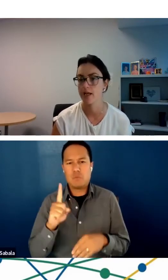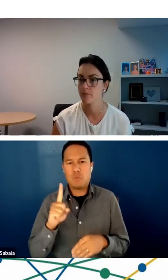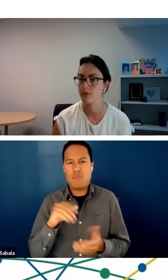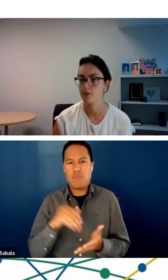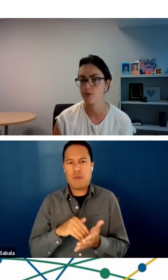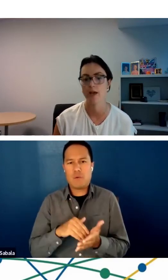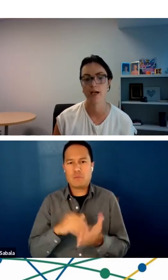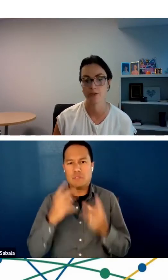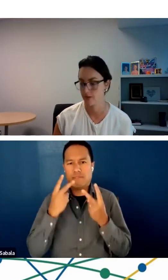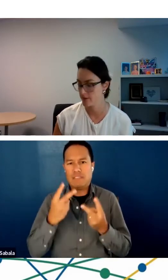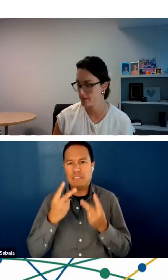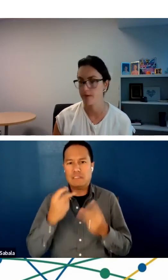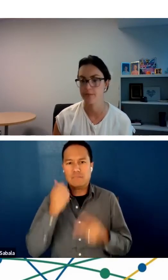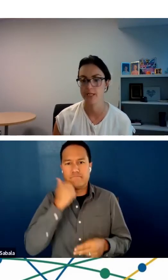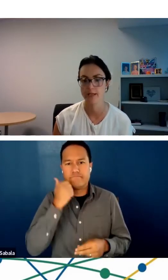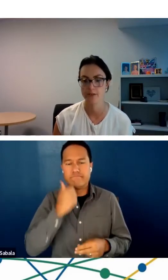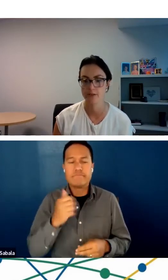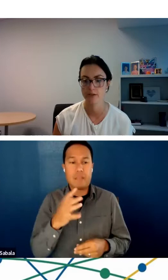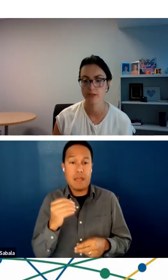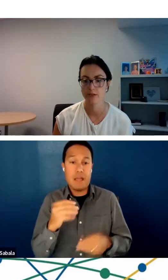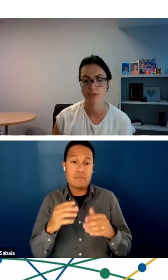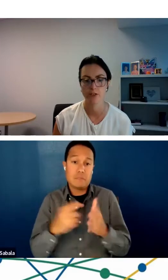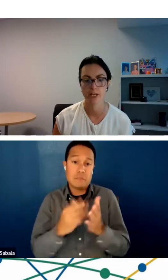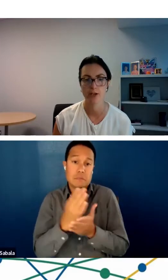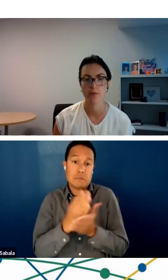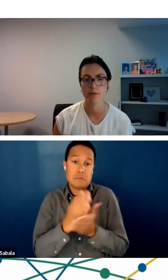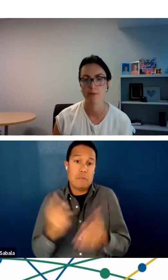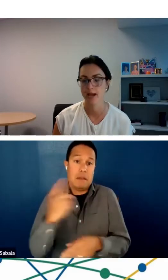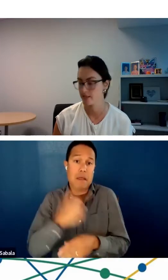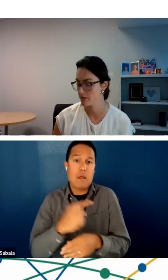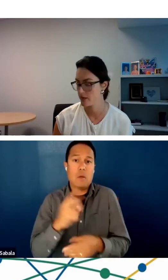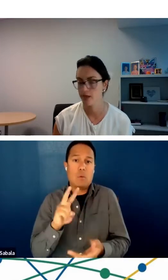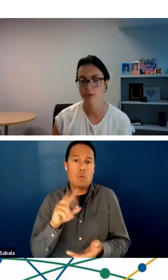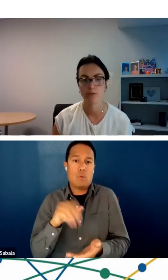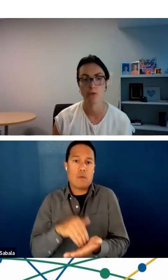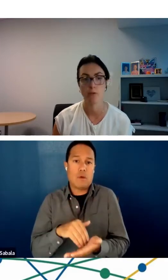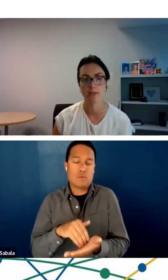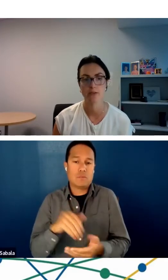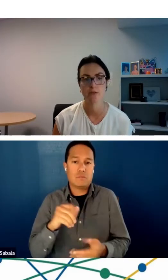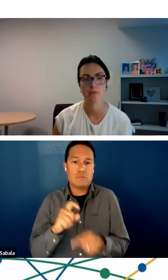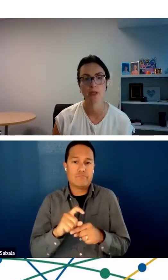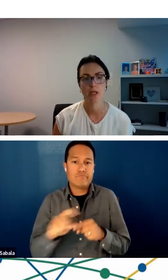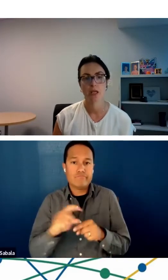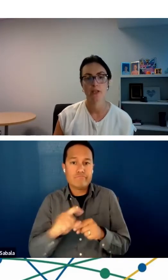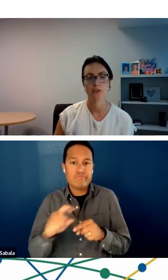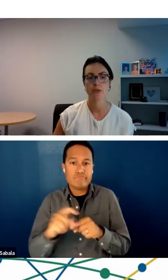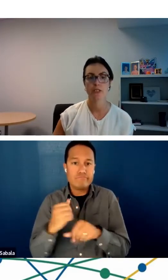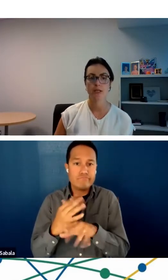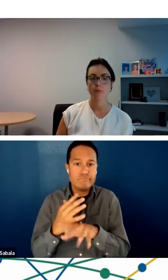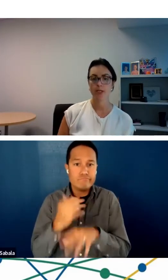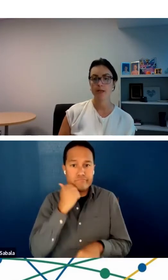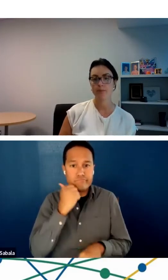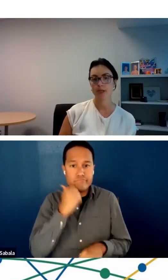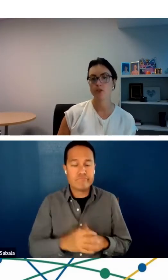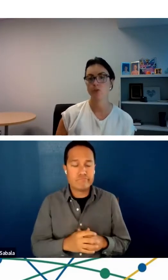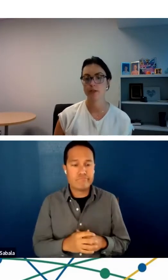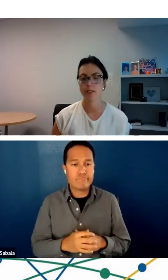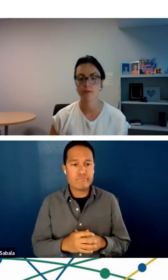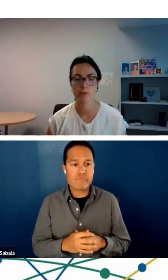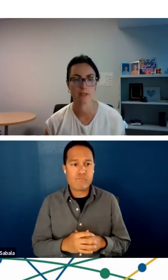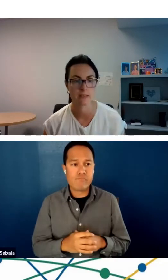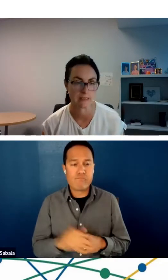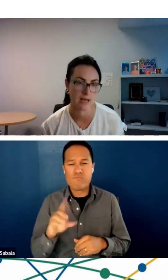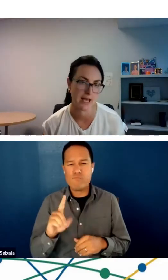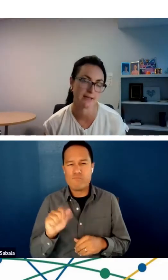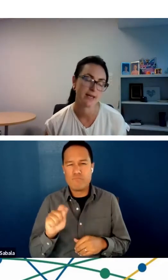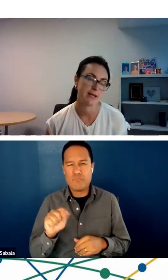day and up to 2,000 on some days. These are data over the past few months. And so in summary, just want